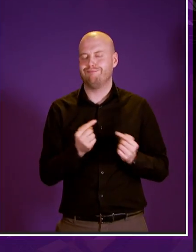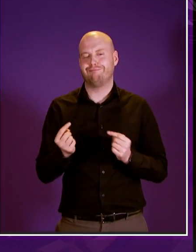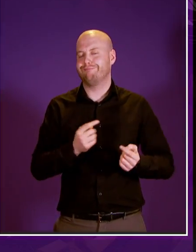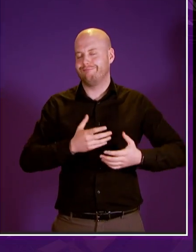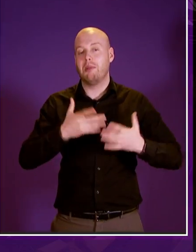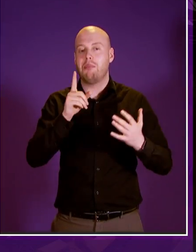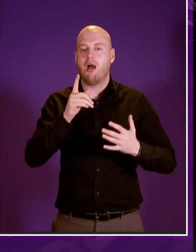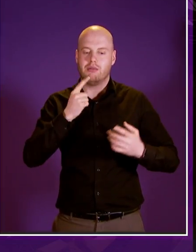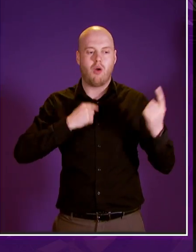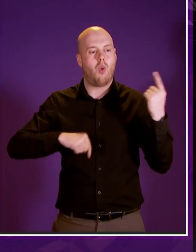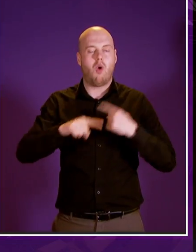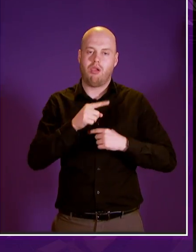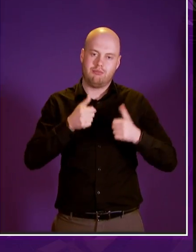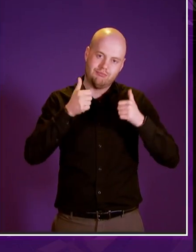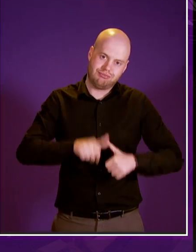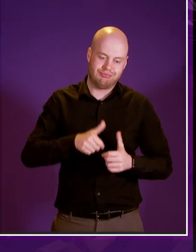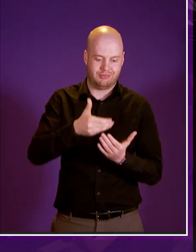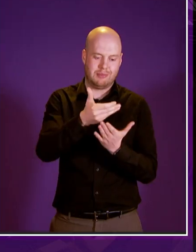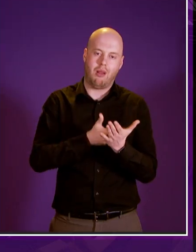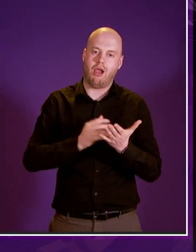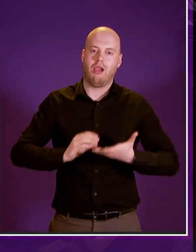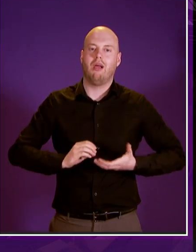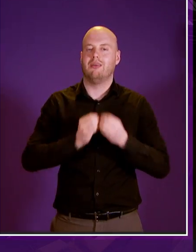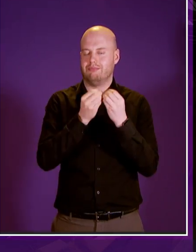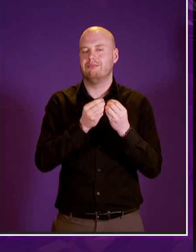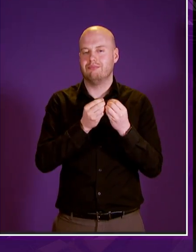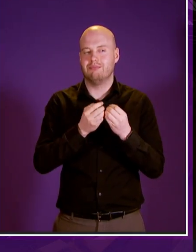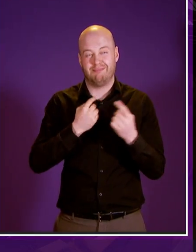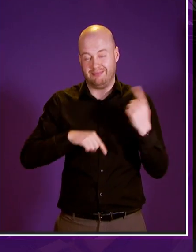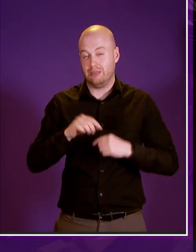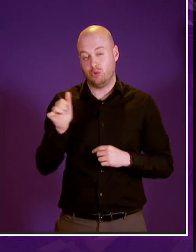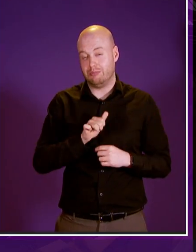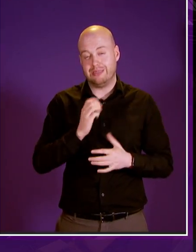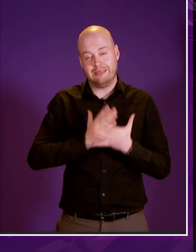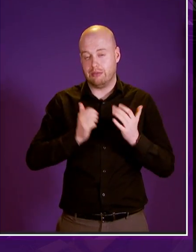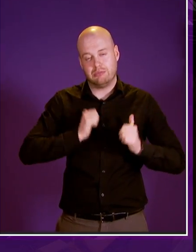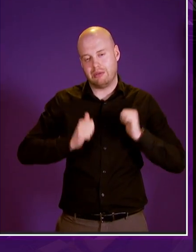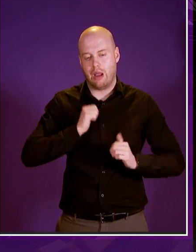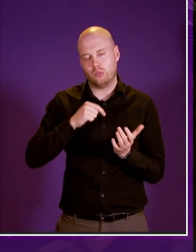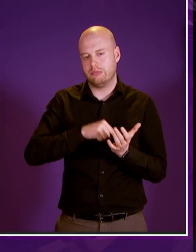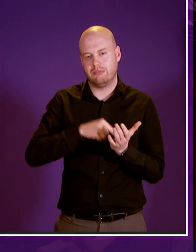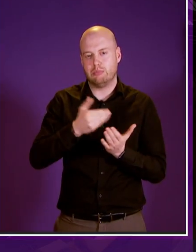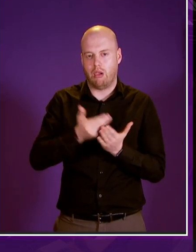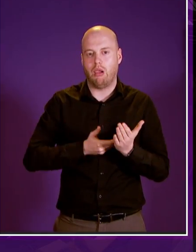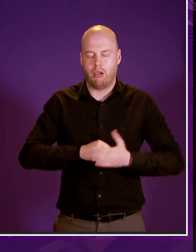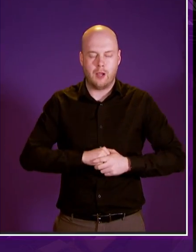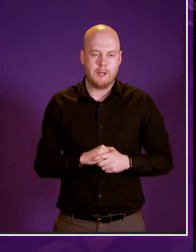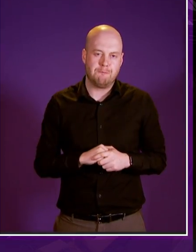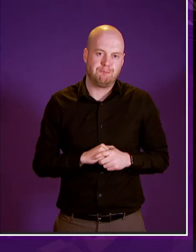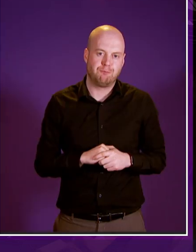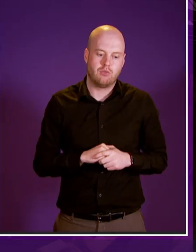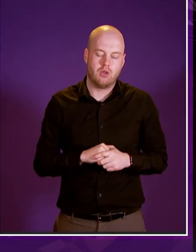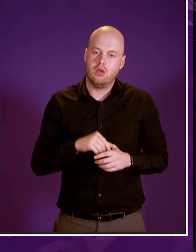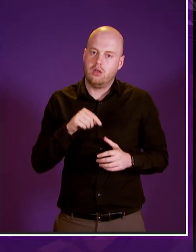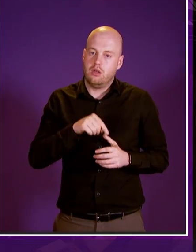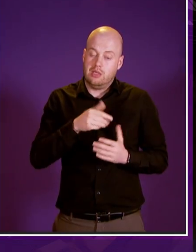all arrived together at a destination and one that we should all rightly be very proud of i believe the strength of this